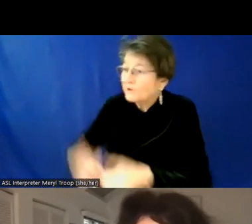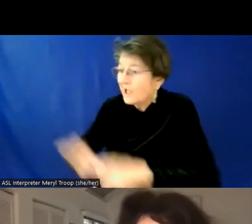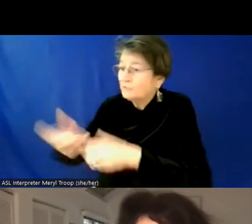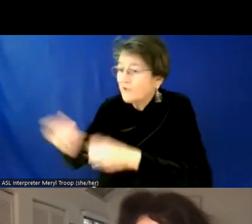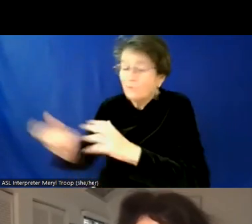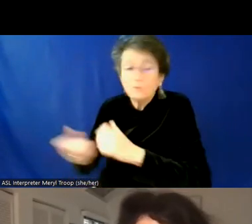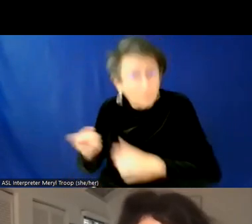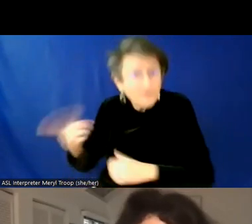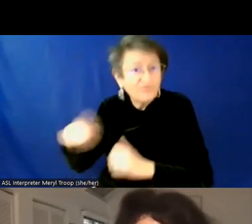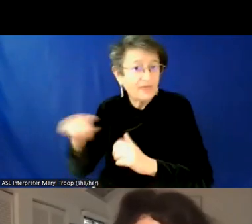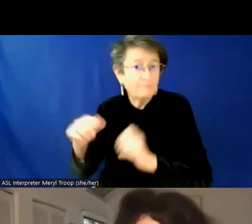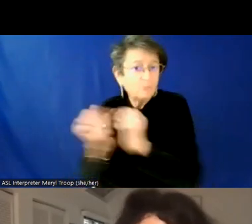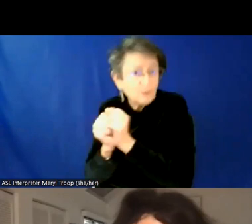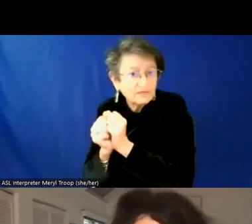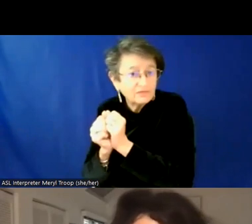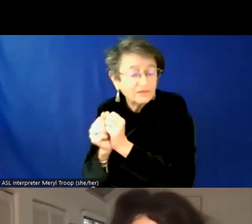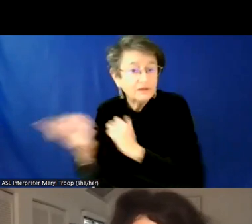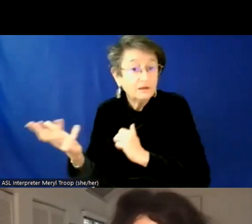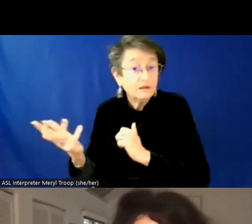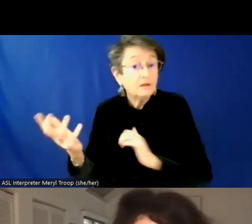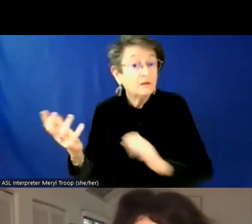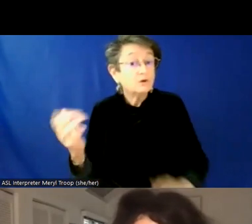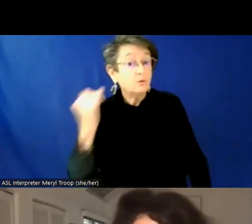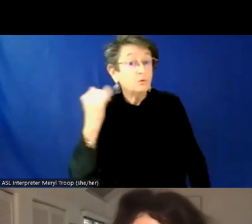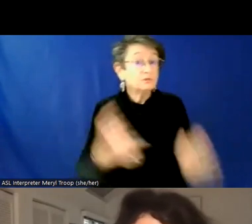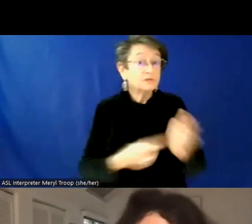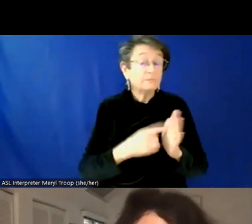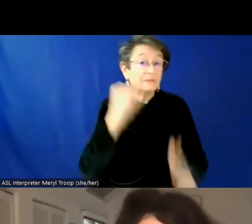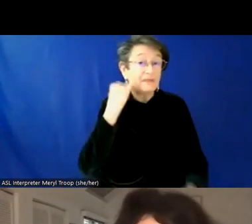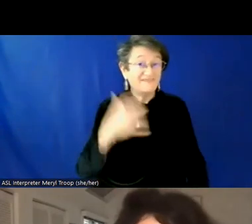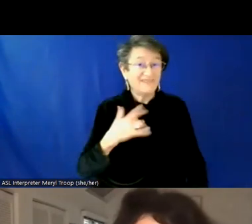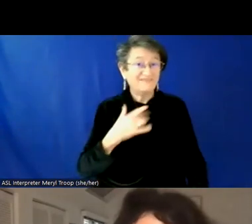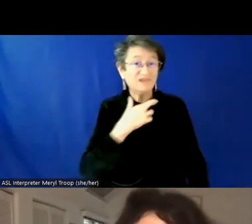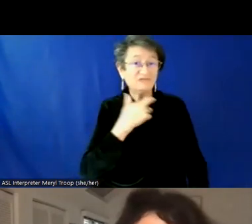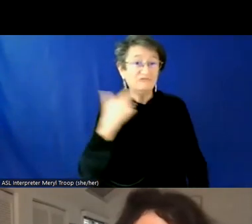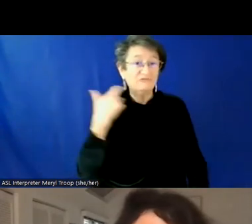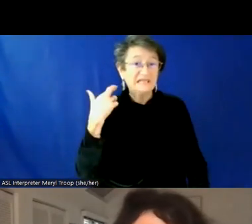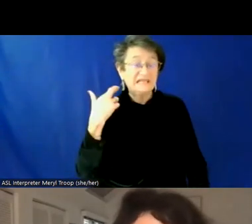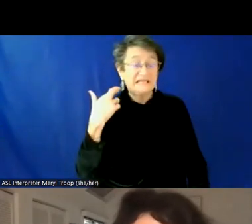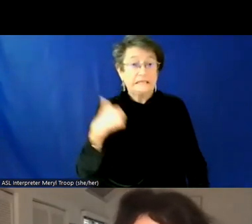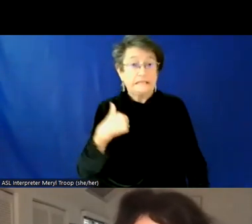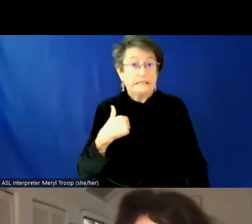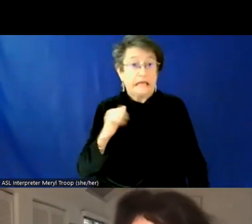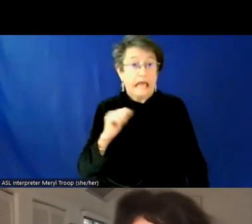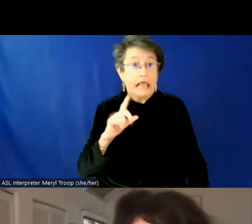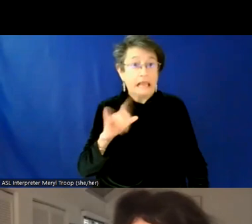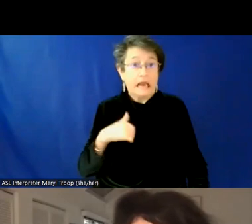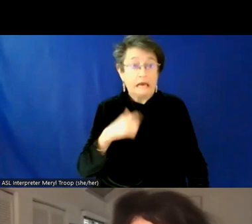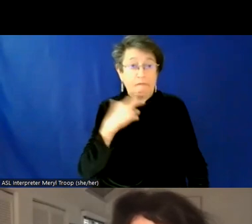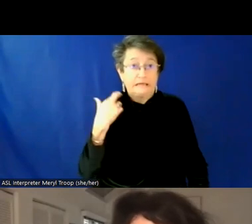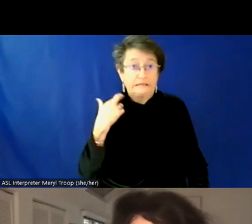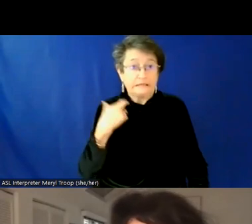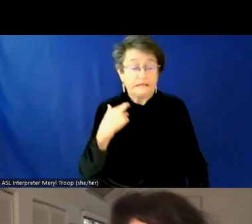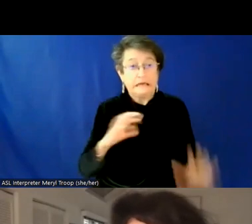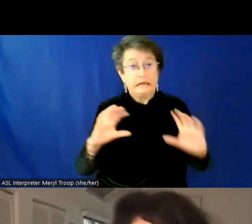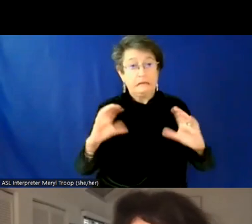it feels, um, at times, if it's felt risky for me to be an ally to put my pronouns out there, I just imagine the level of risk